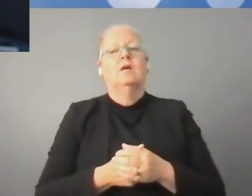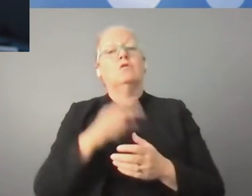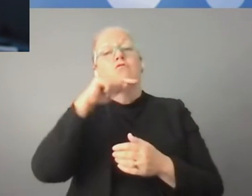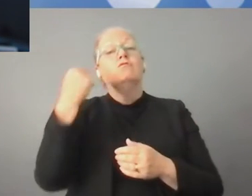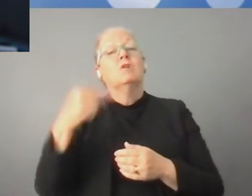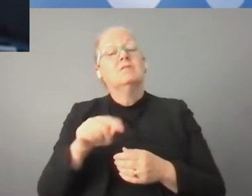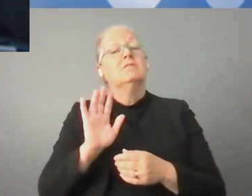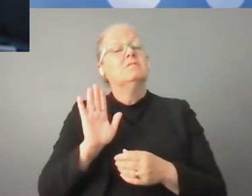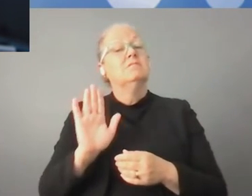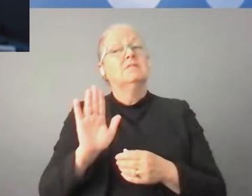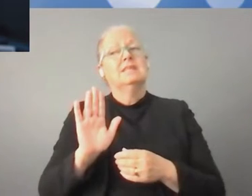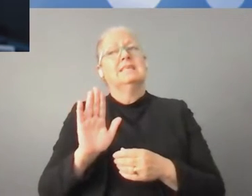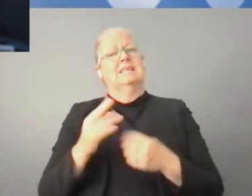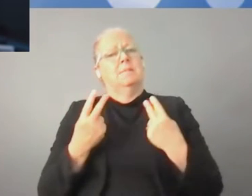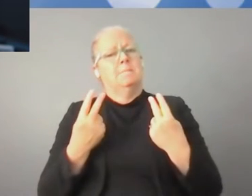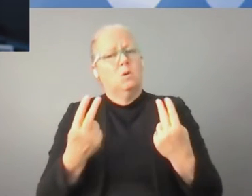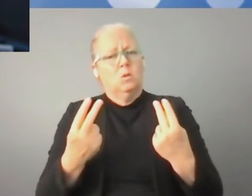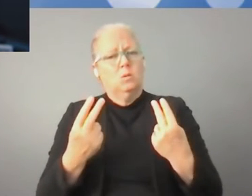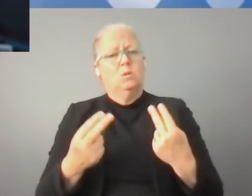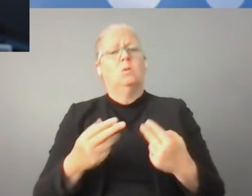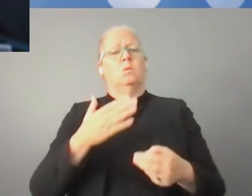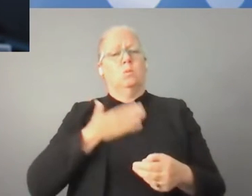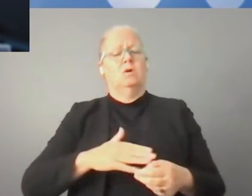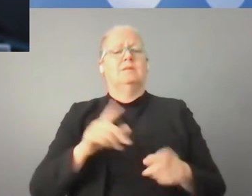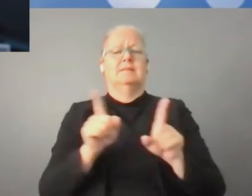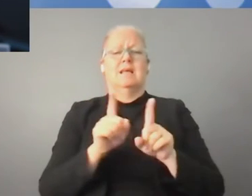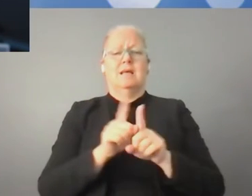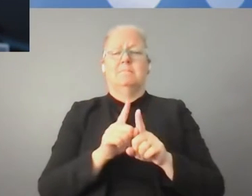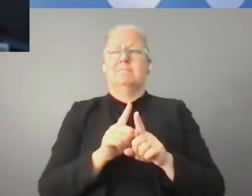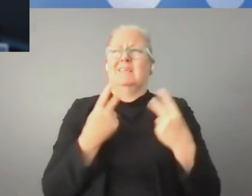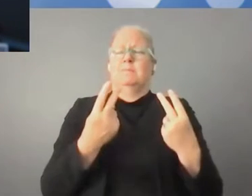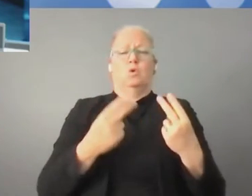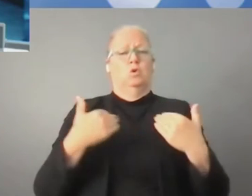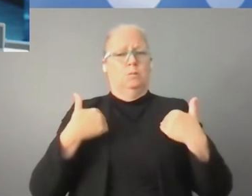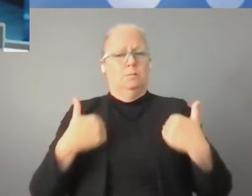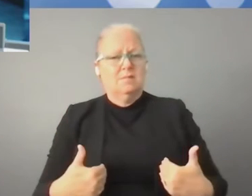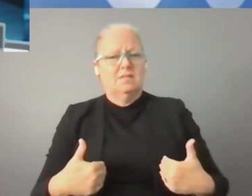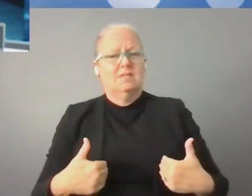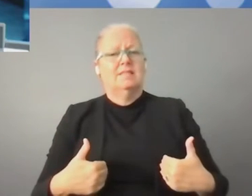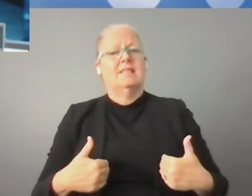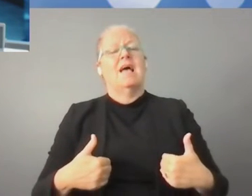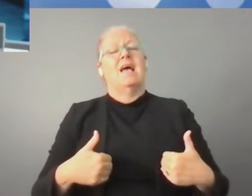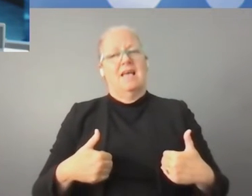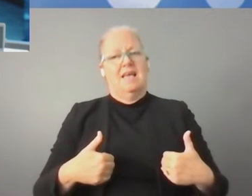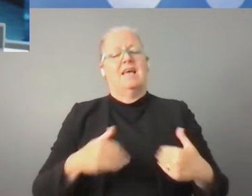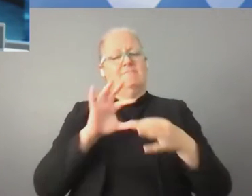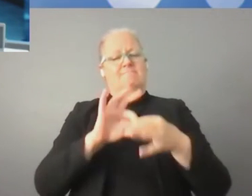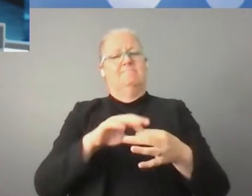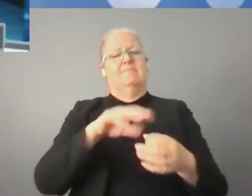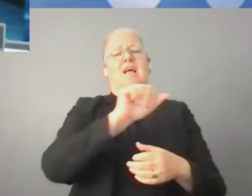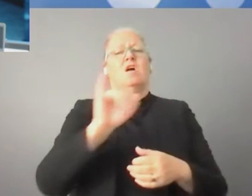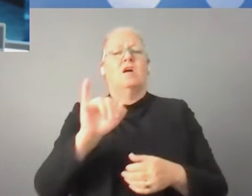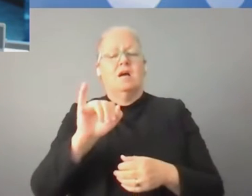-centric AI that must work for the benefit of society. Russia recently developed